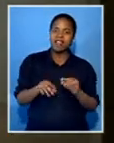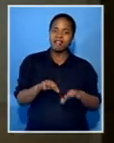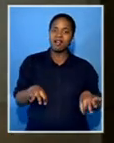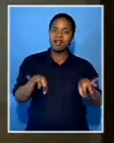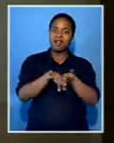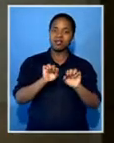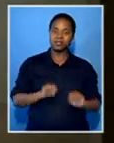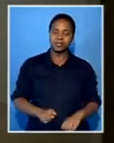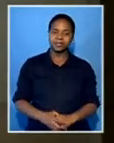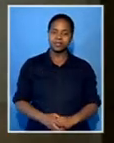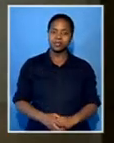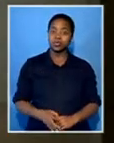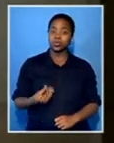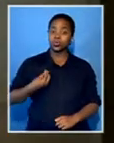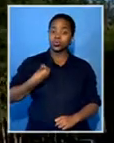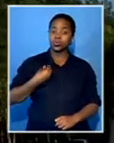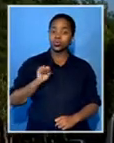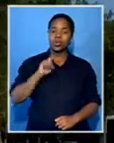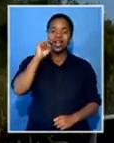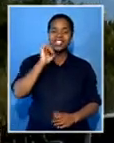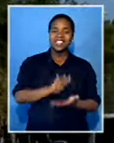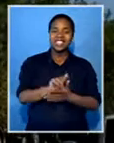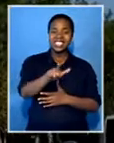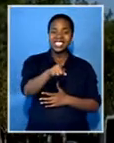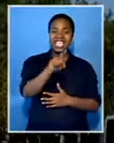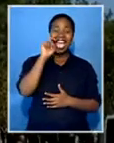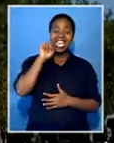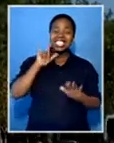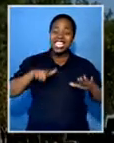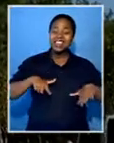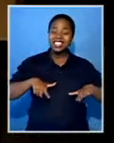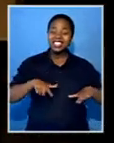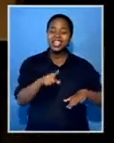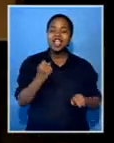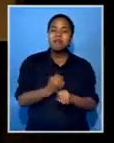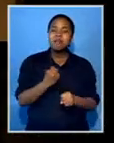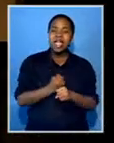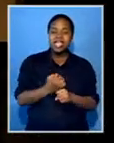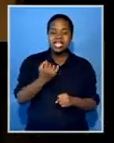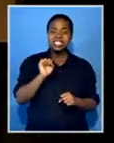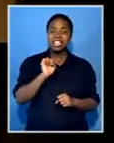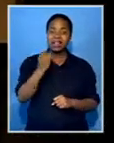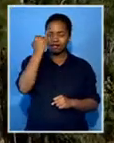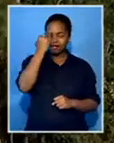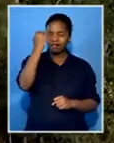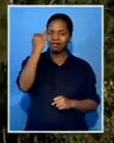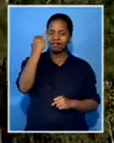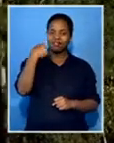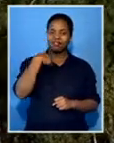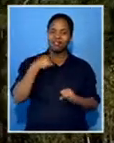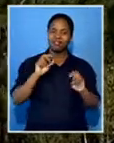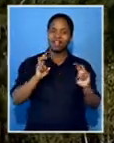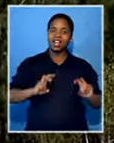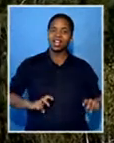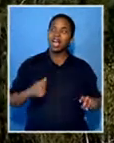A young student that would make the minister proud is 17-year-old Nail Fair. He invented an energy-saving power plug. It won him an